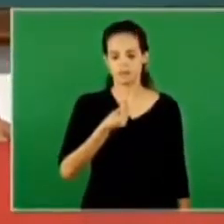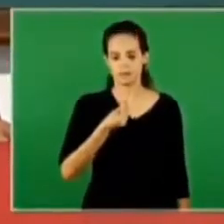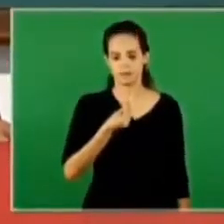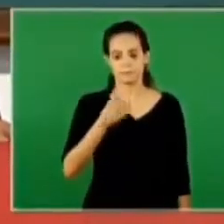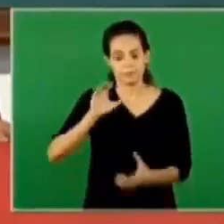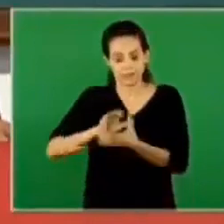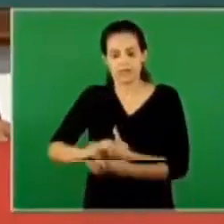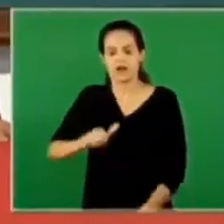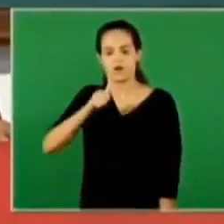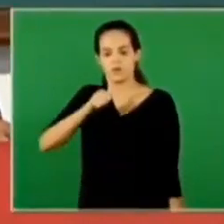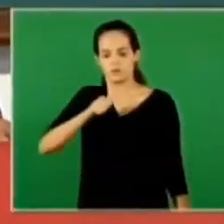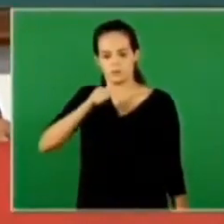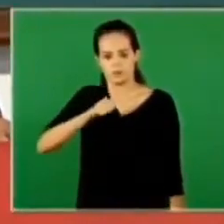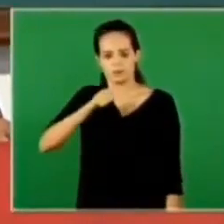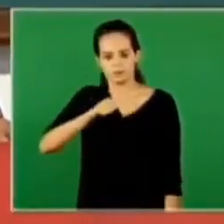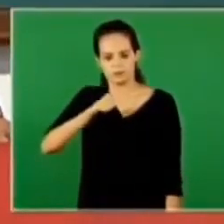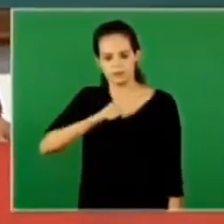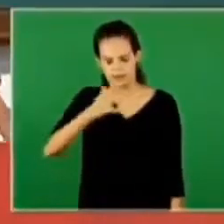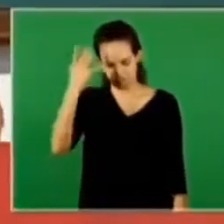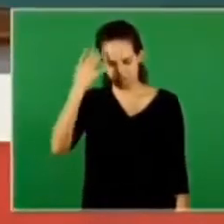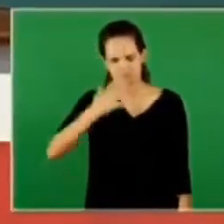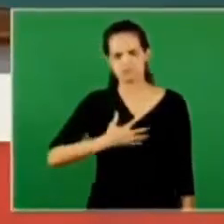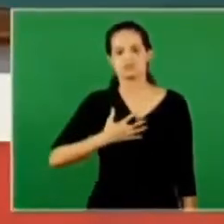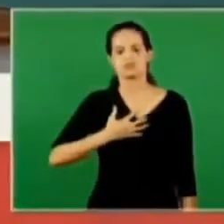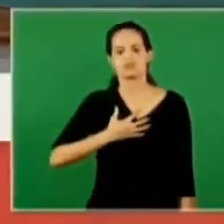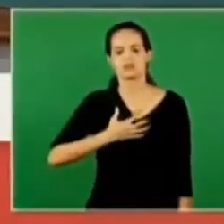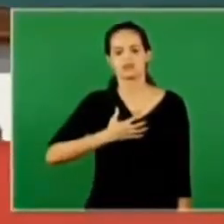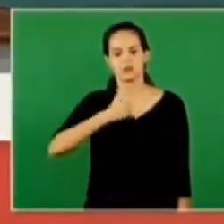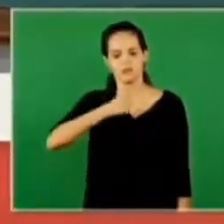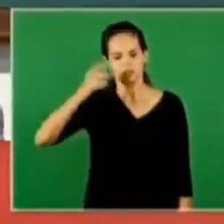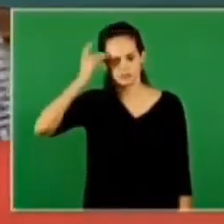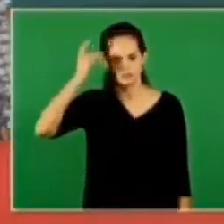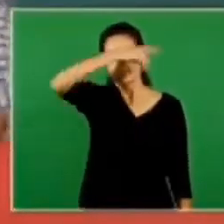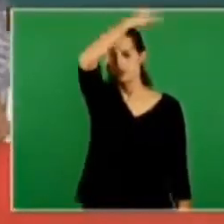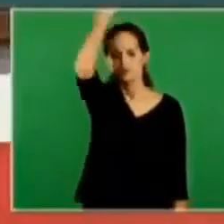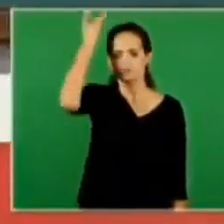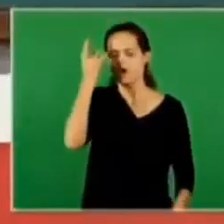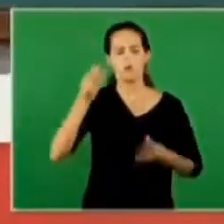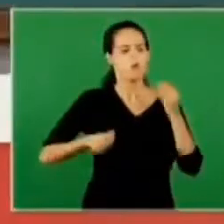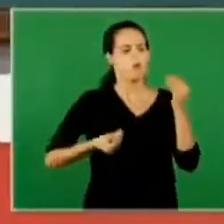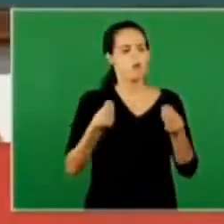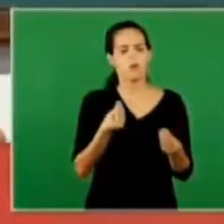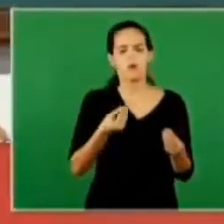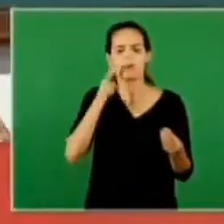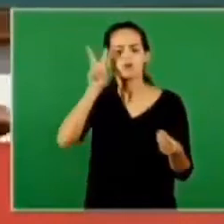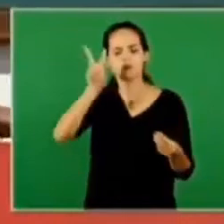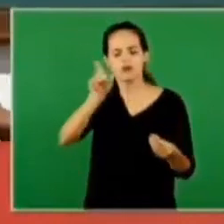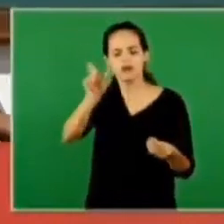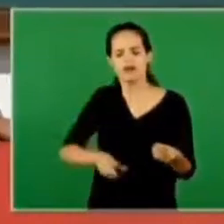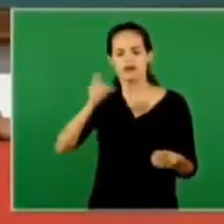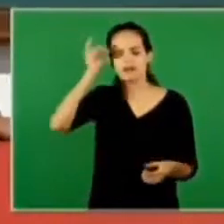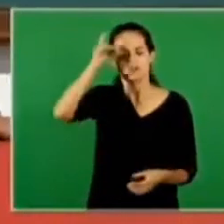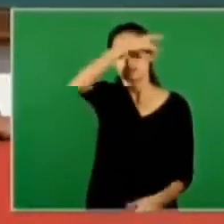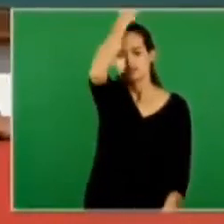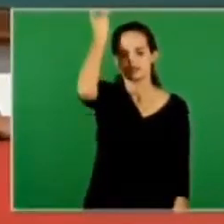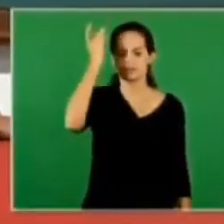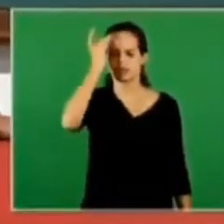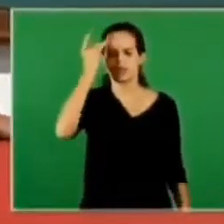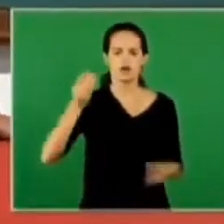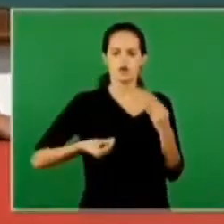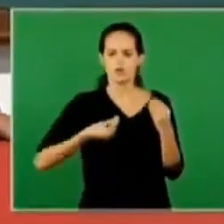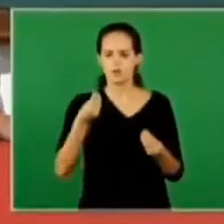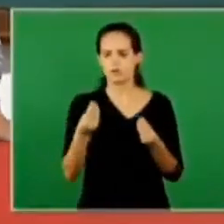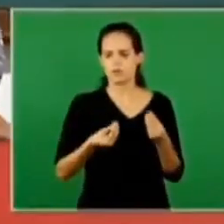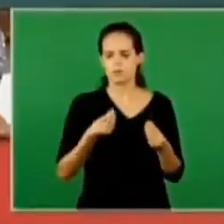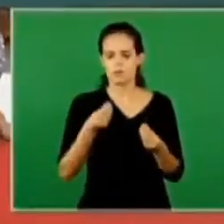get married to a virtuous woman but how do i know that she's virtuous pastor read